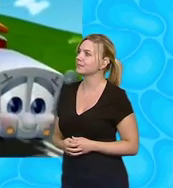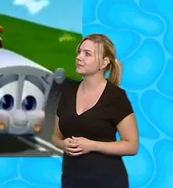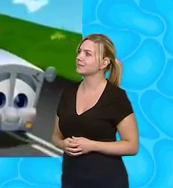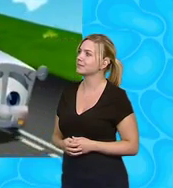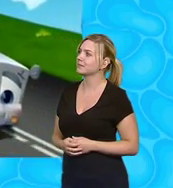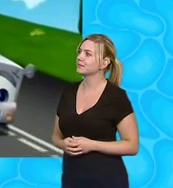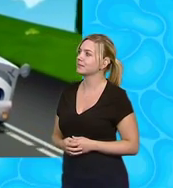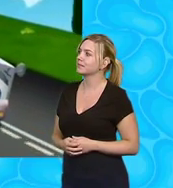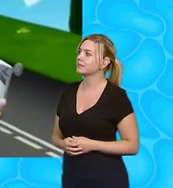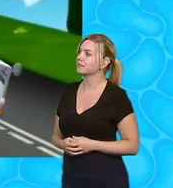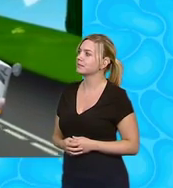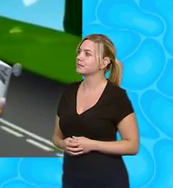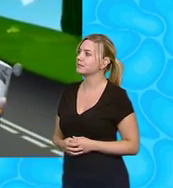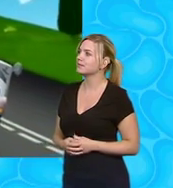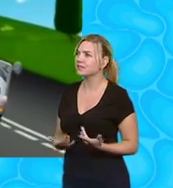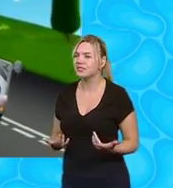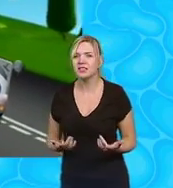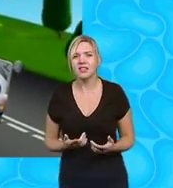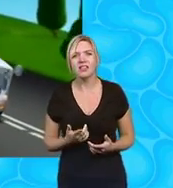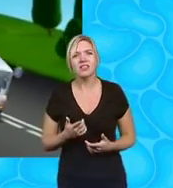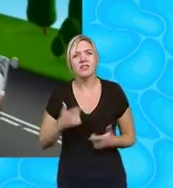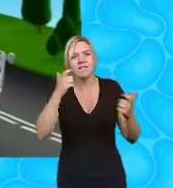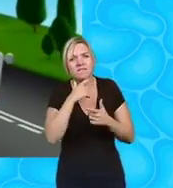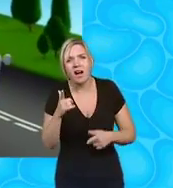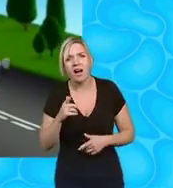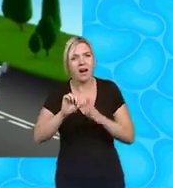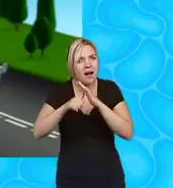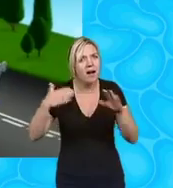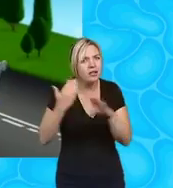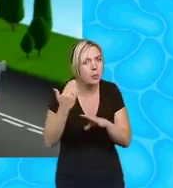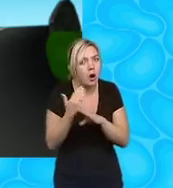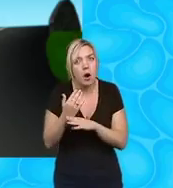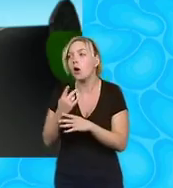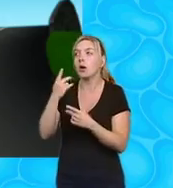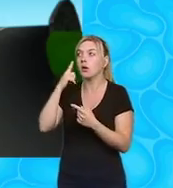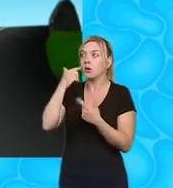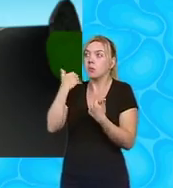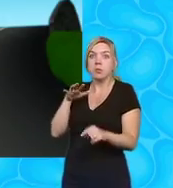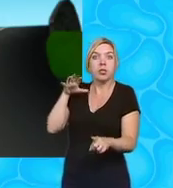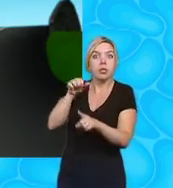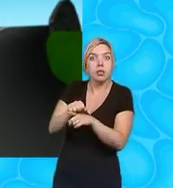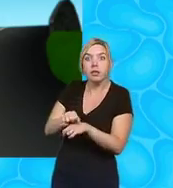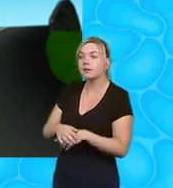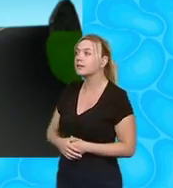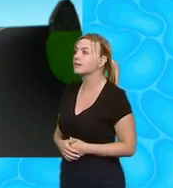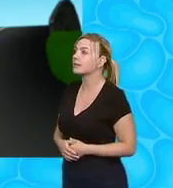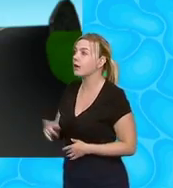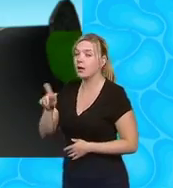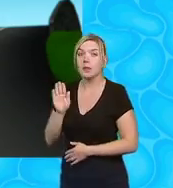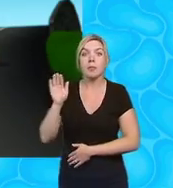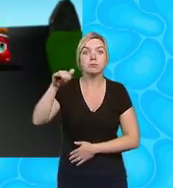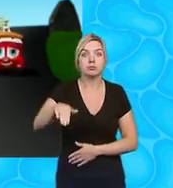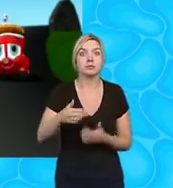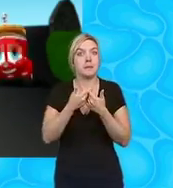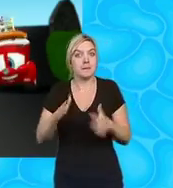this isn't fun this is work look we've made it this is the bridge so